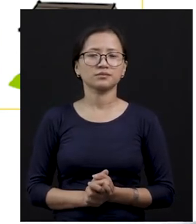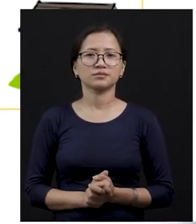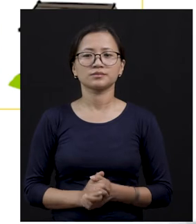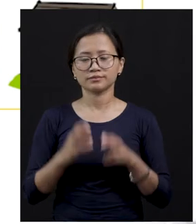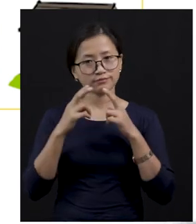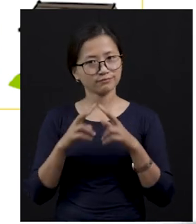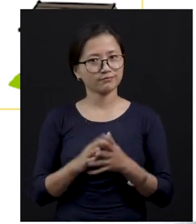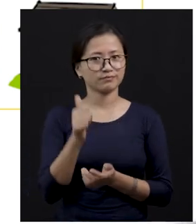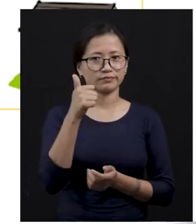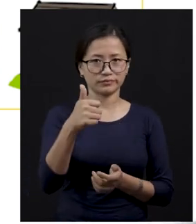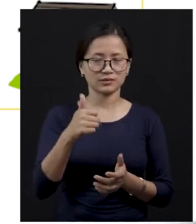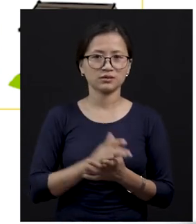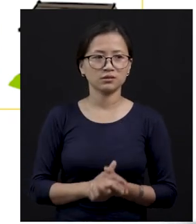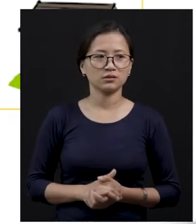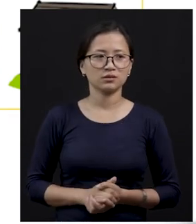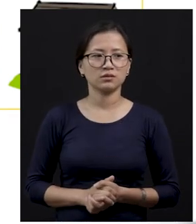Very good. Now,